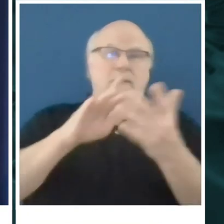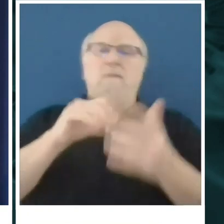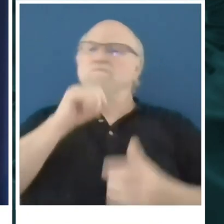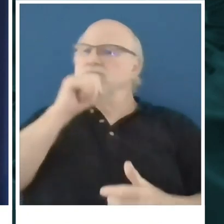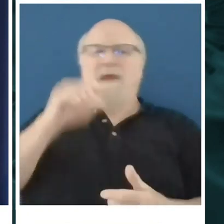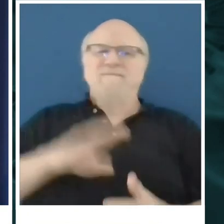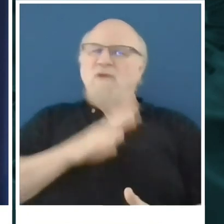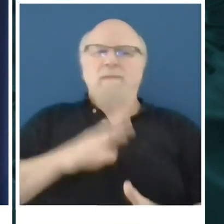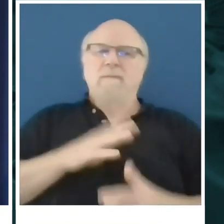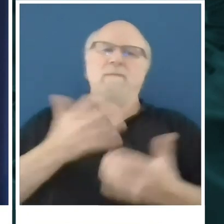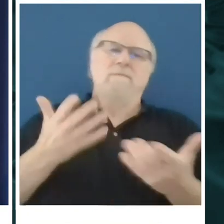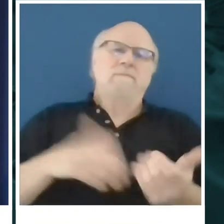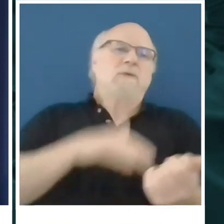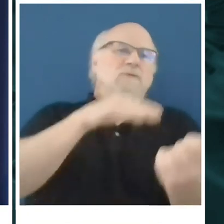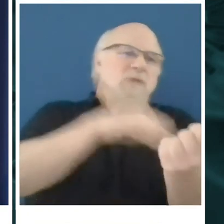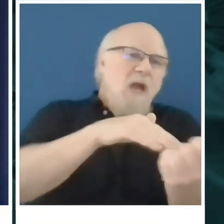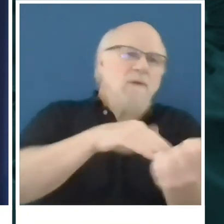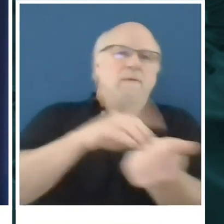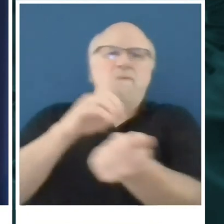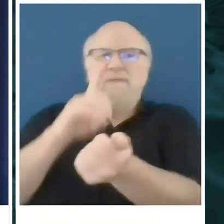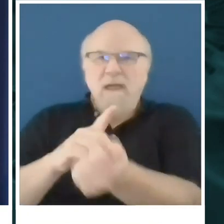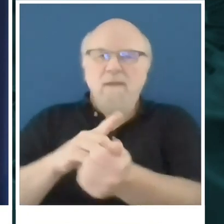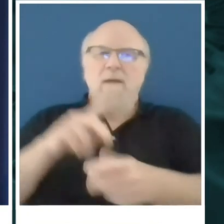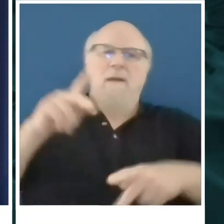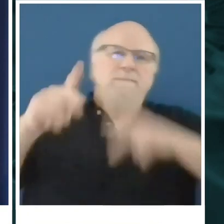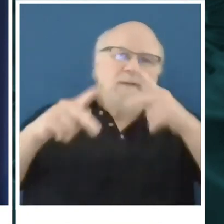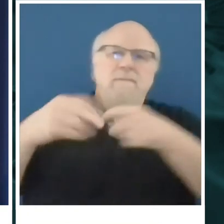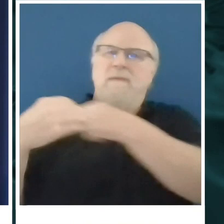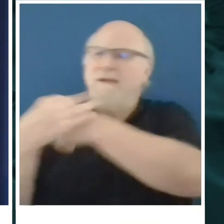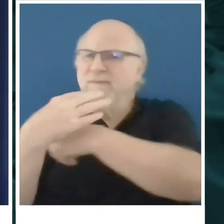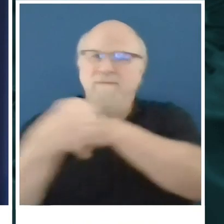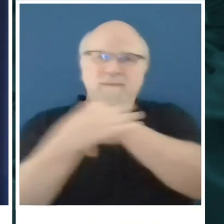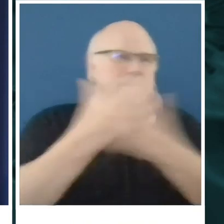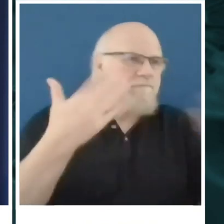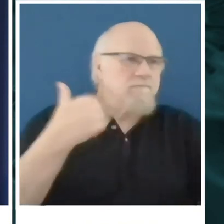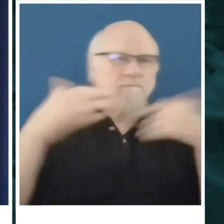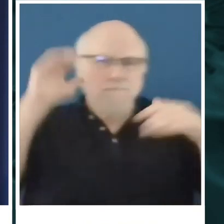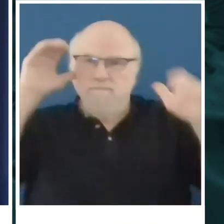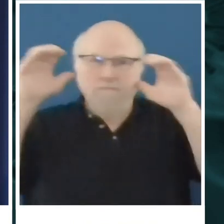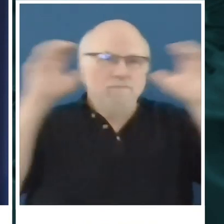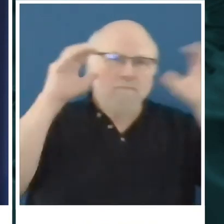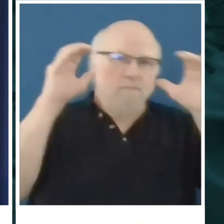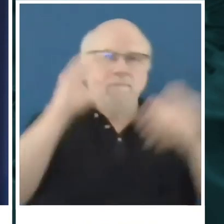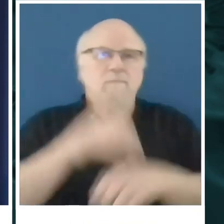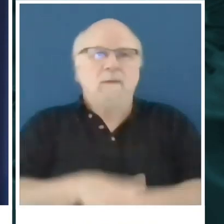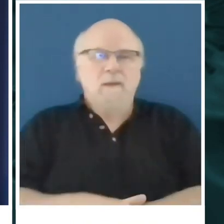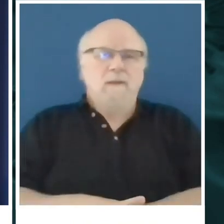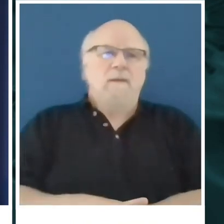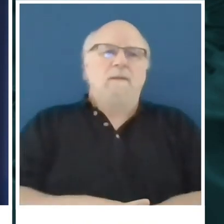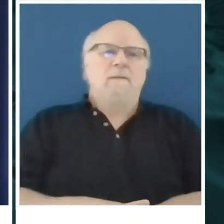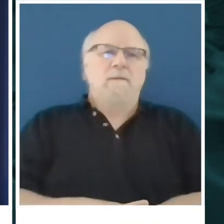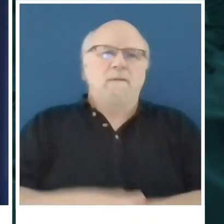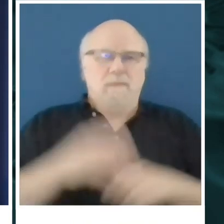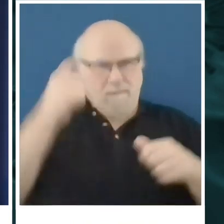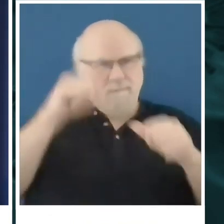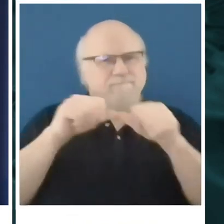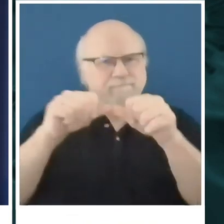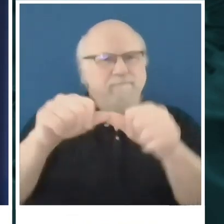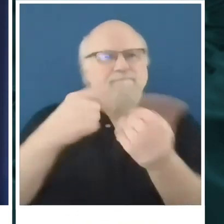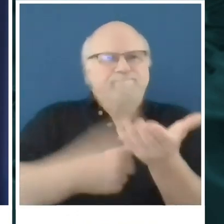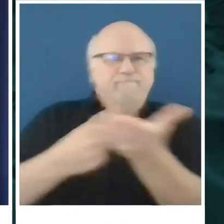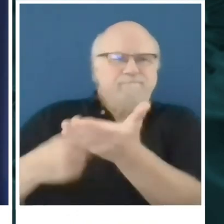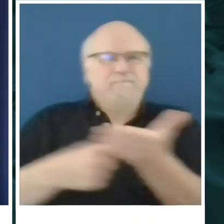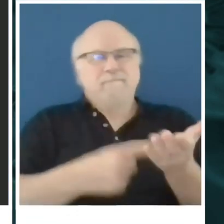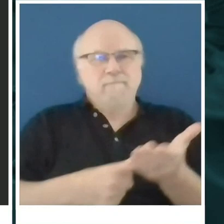group I just put together, and with hospital leadership. It's important that those discussions continue. Jim with WGXT.